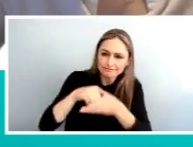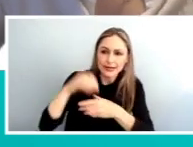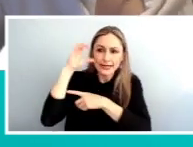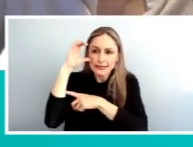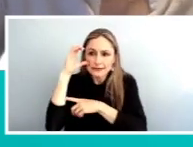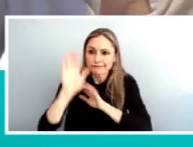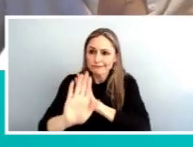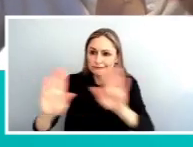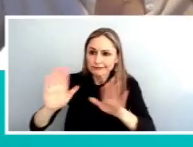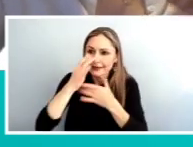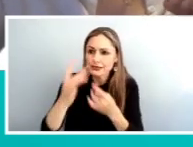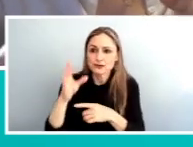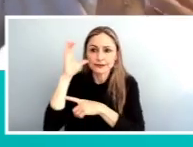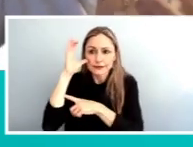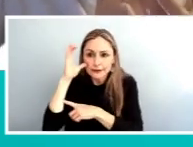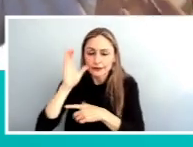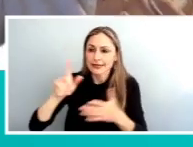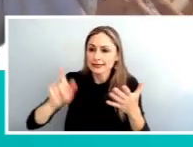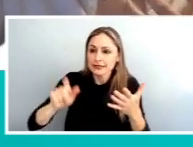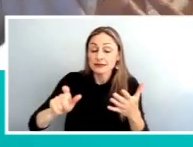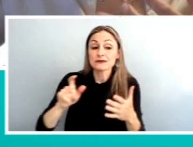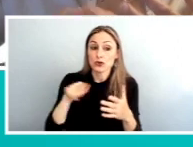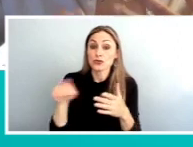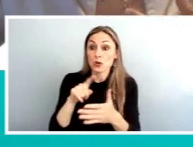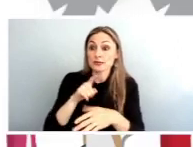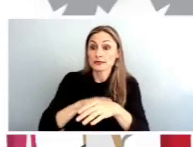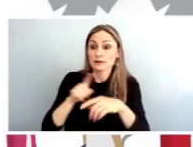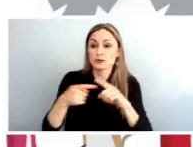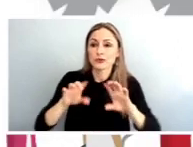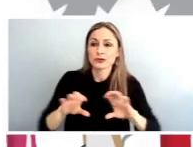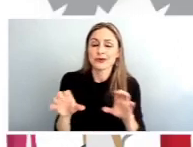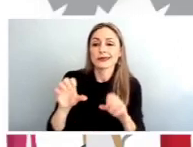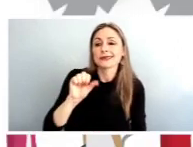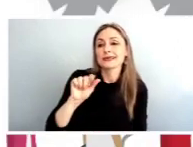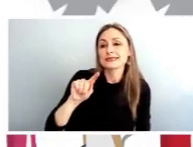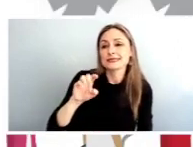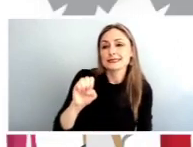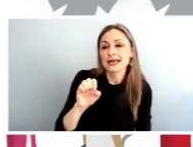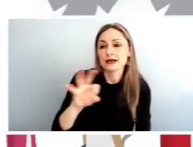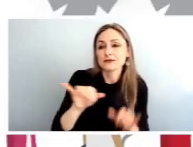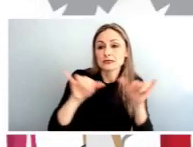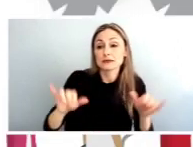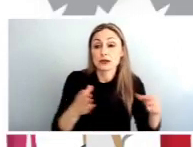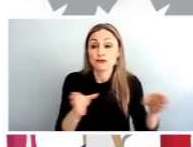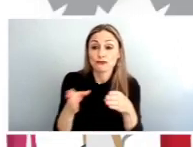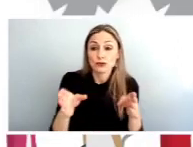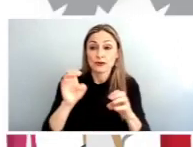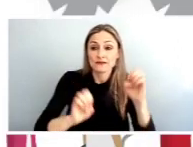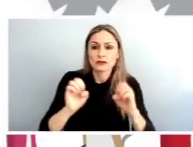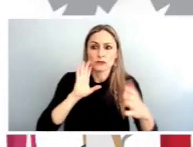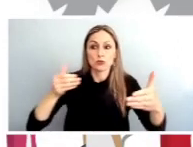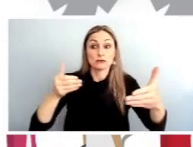so in particular those times are this when we're doing the state of the system and the root evaluation and that's going to be in the coming weeks and